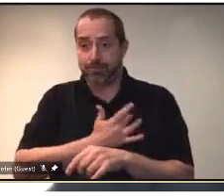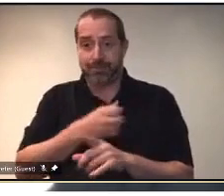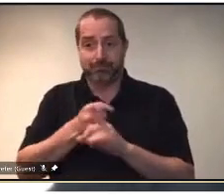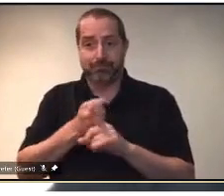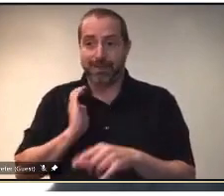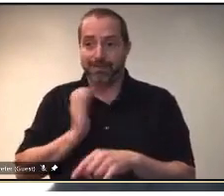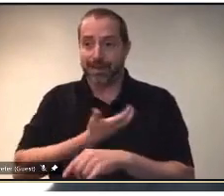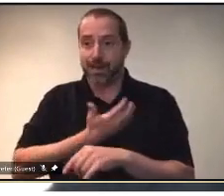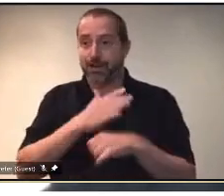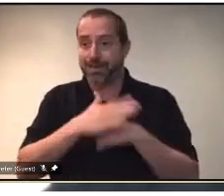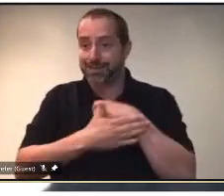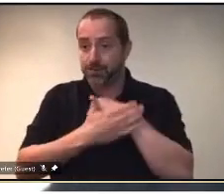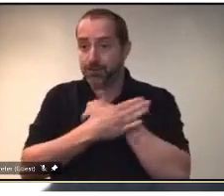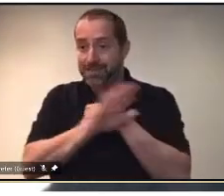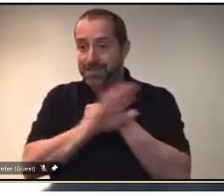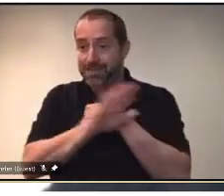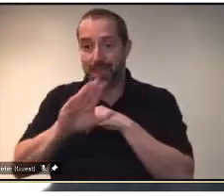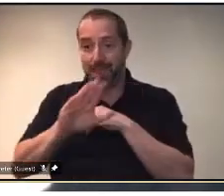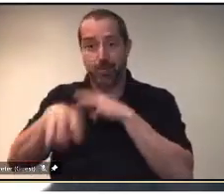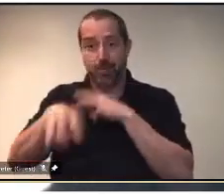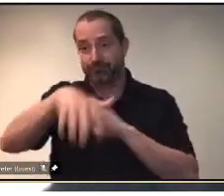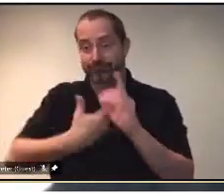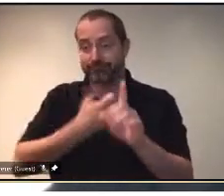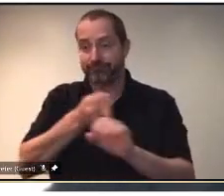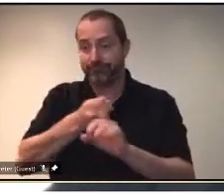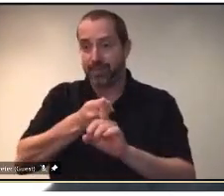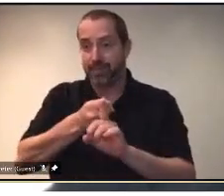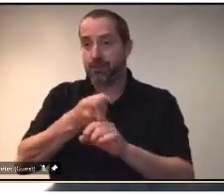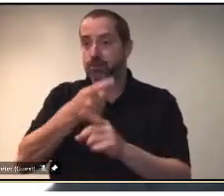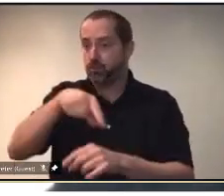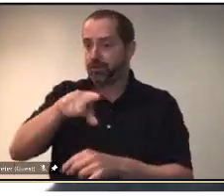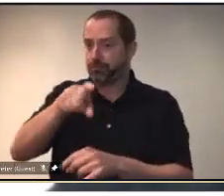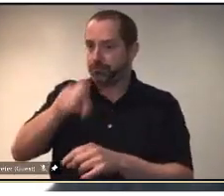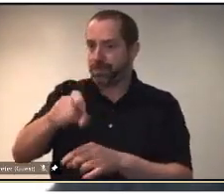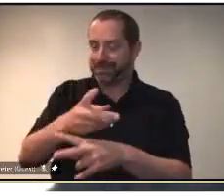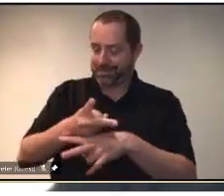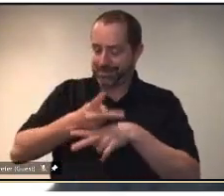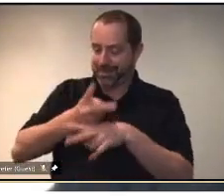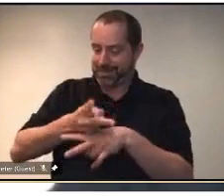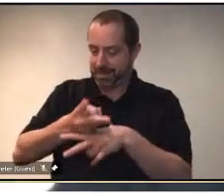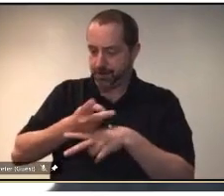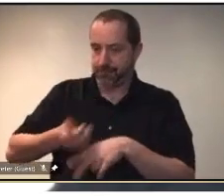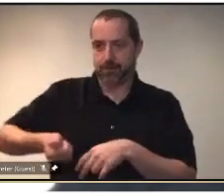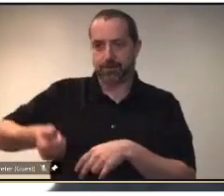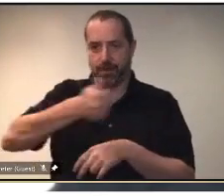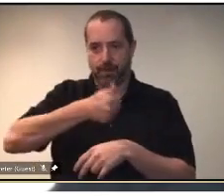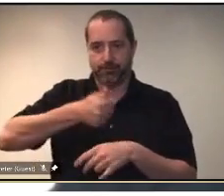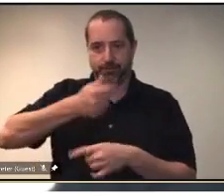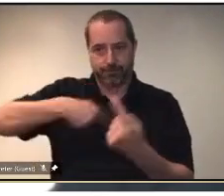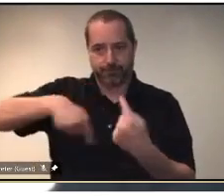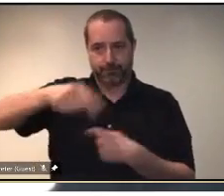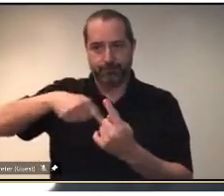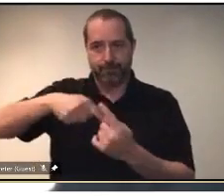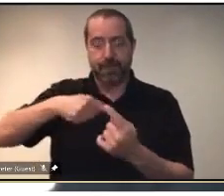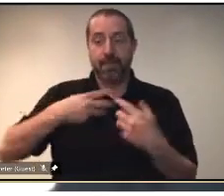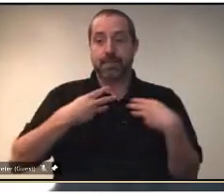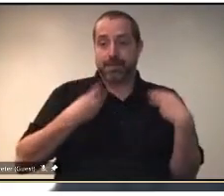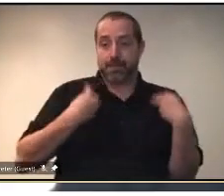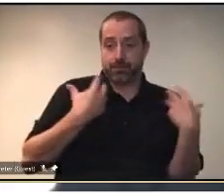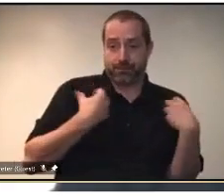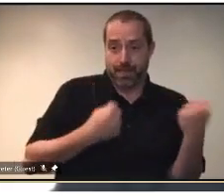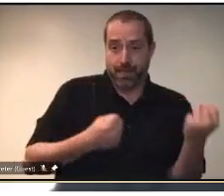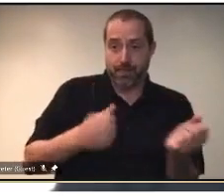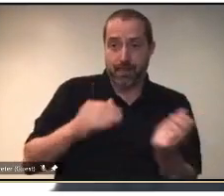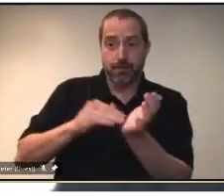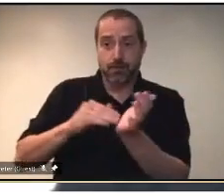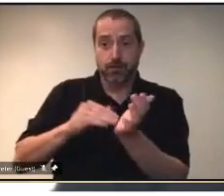and uh as as minister of health and uh as Dr. Shahab and Scott I'm sure will concur we'll make sure that the